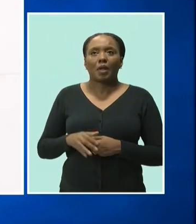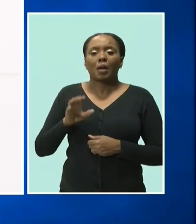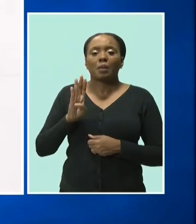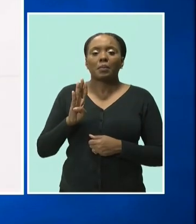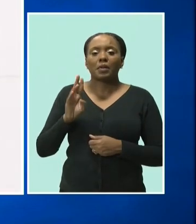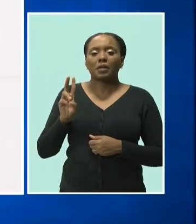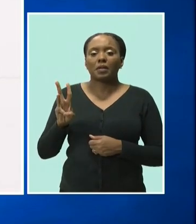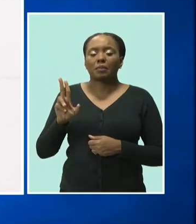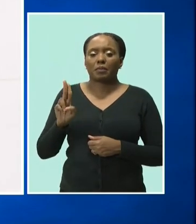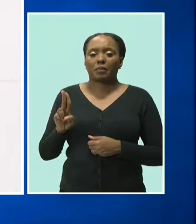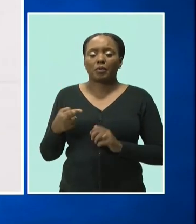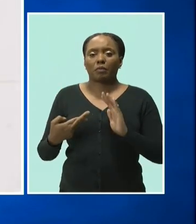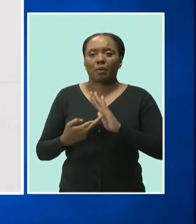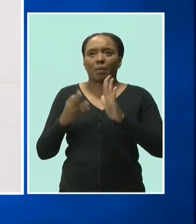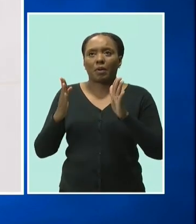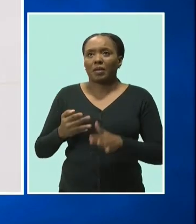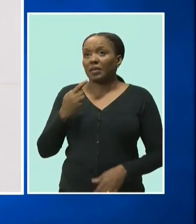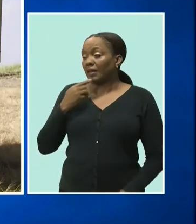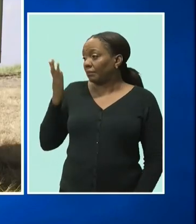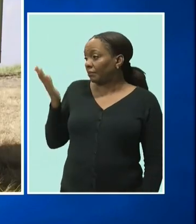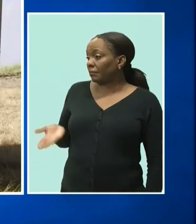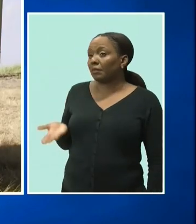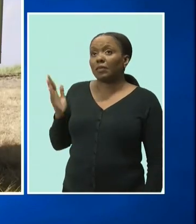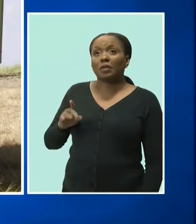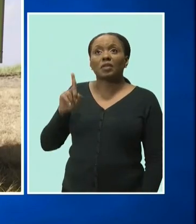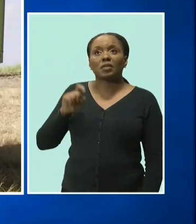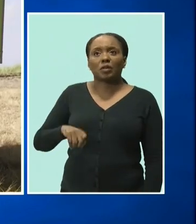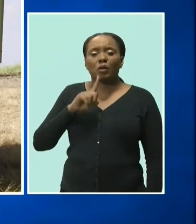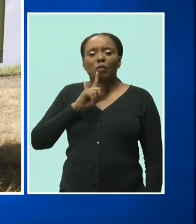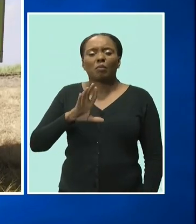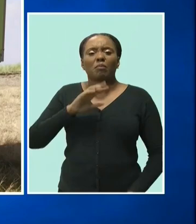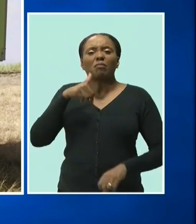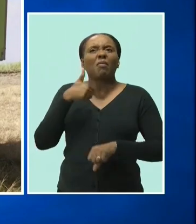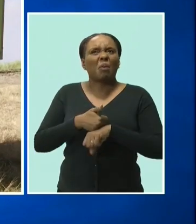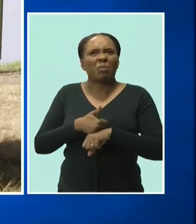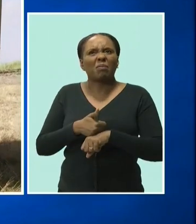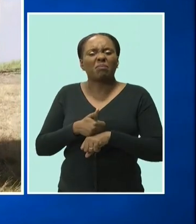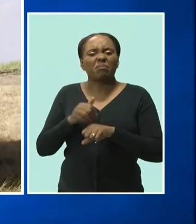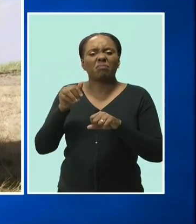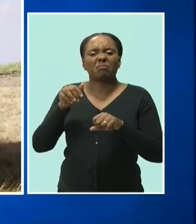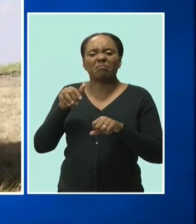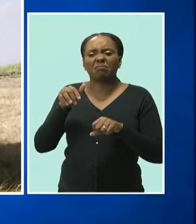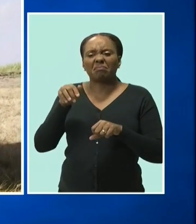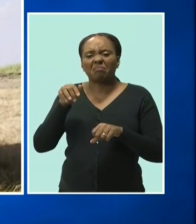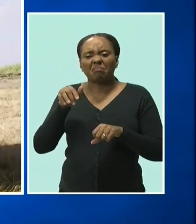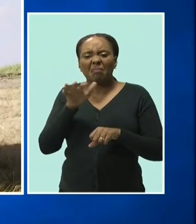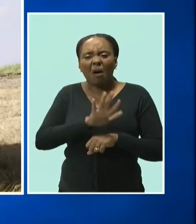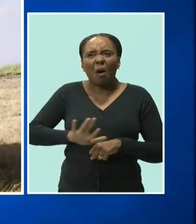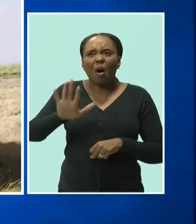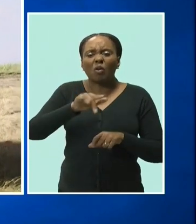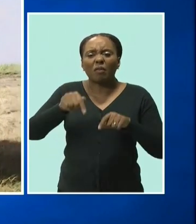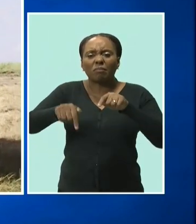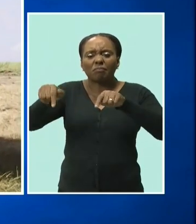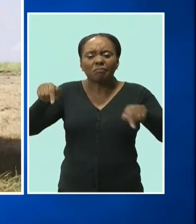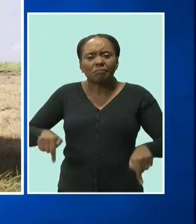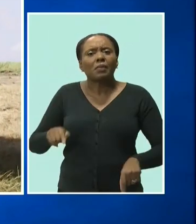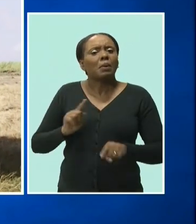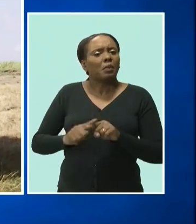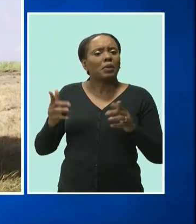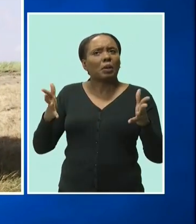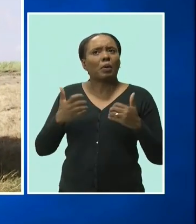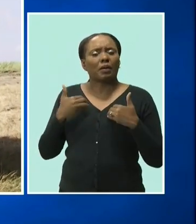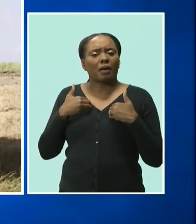said the mobile units should be the standard in the industry going forward, but the union also wants to hear about a maintenance plan.